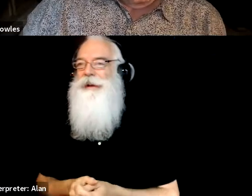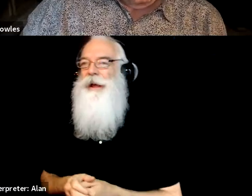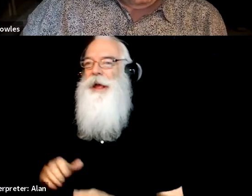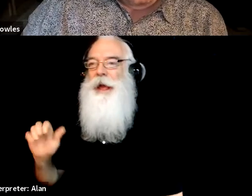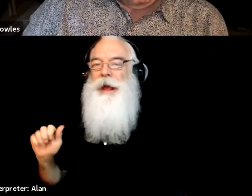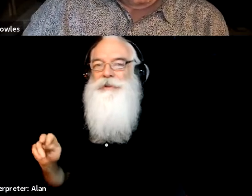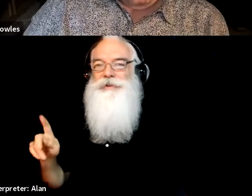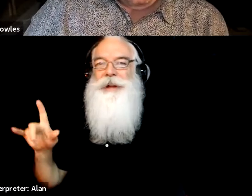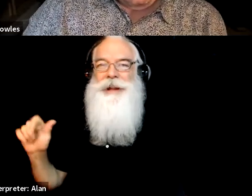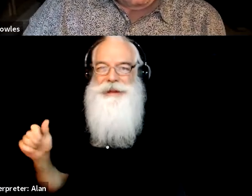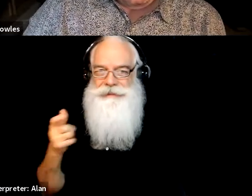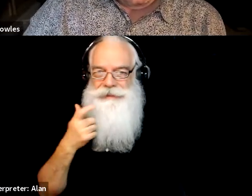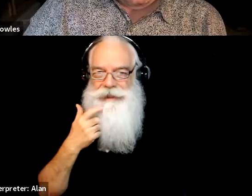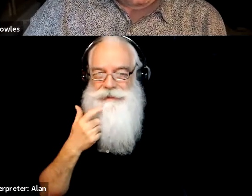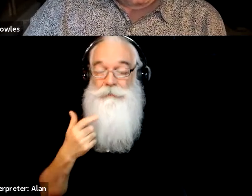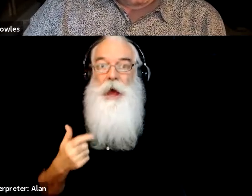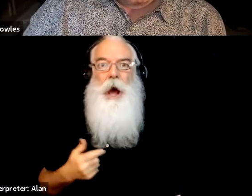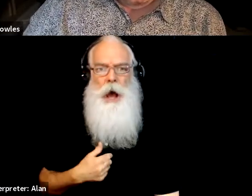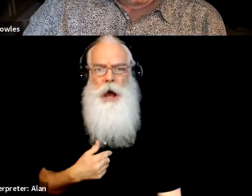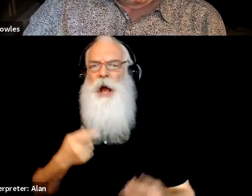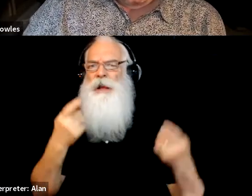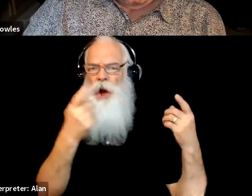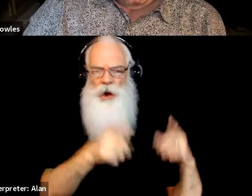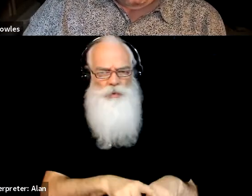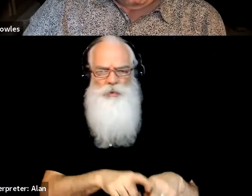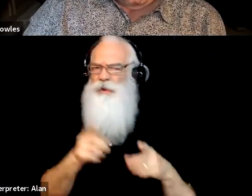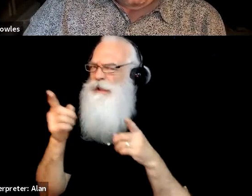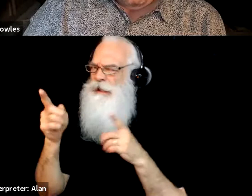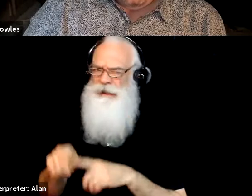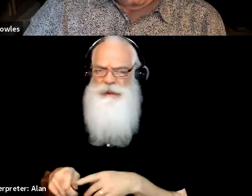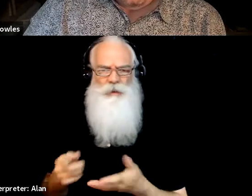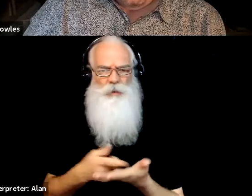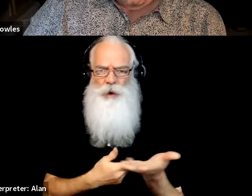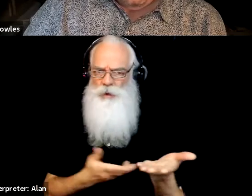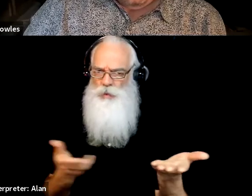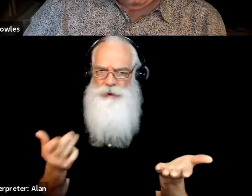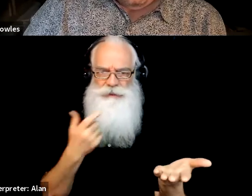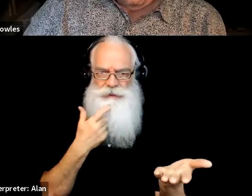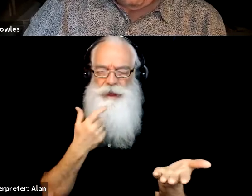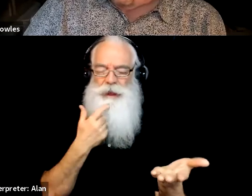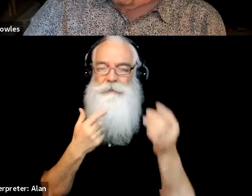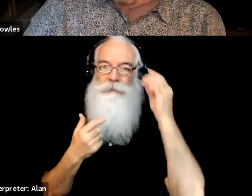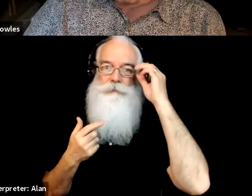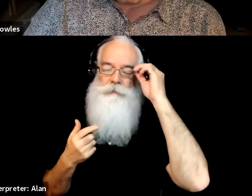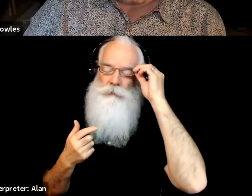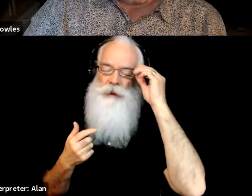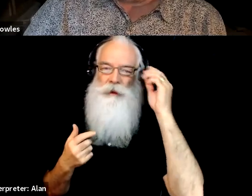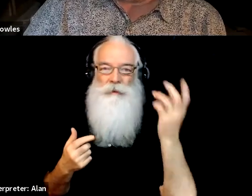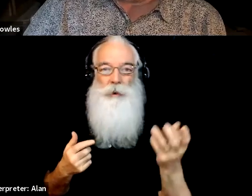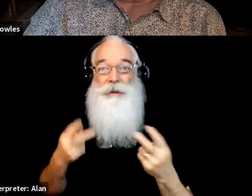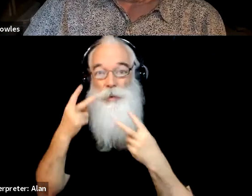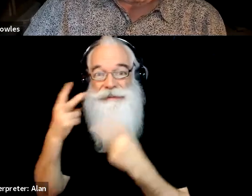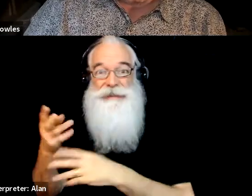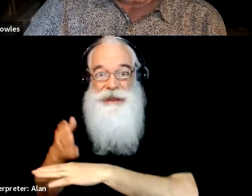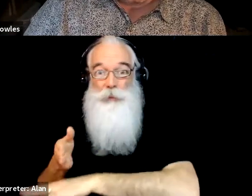Well, I mean, I, I wholeheartedly agree with all that you're saying. I think the, um, it's great to see progress